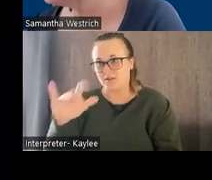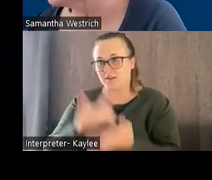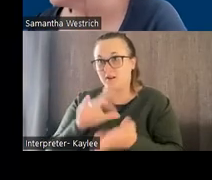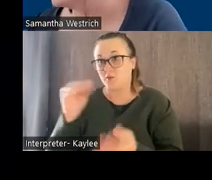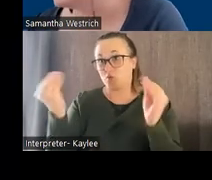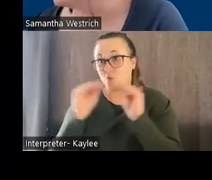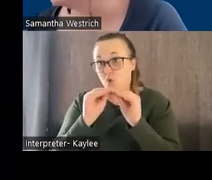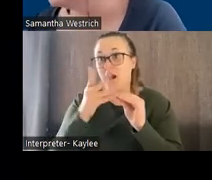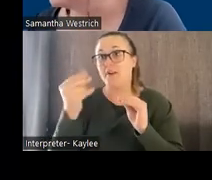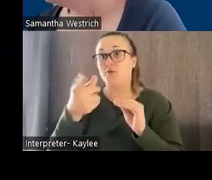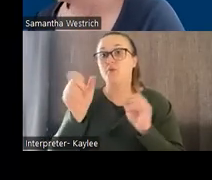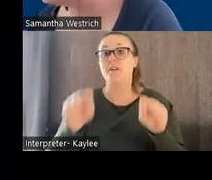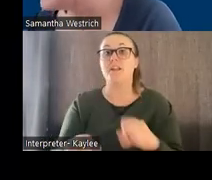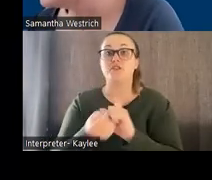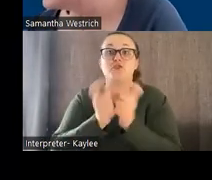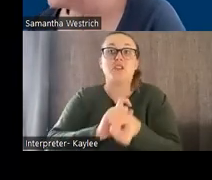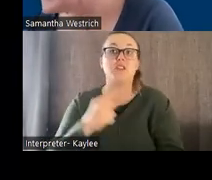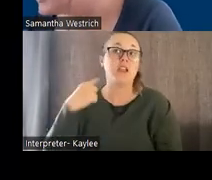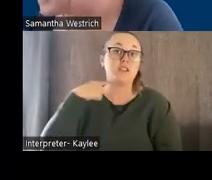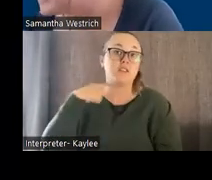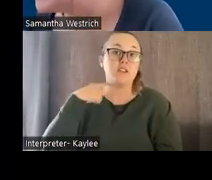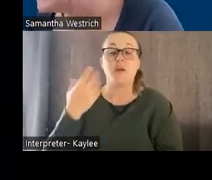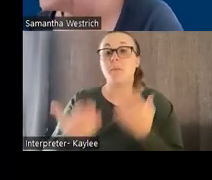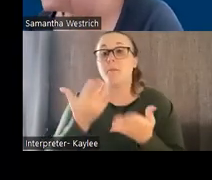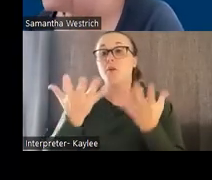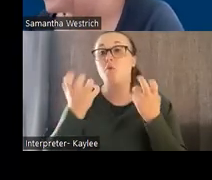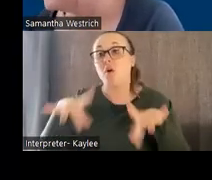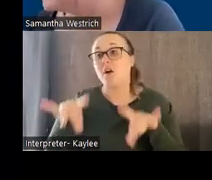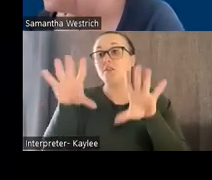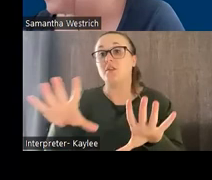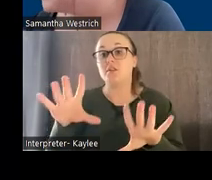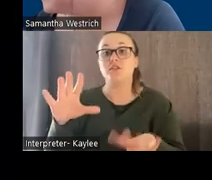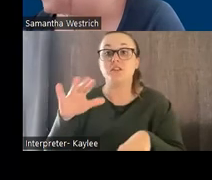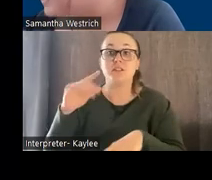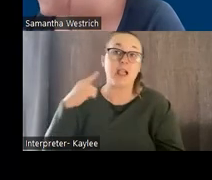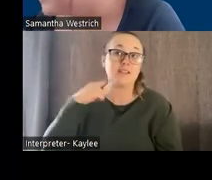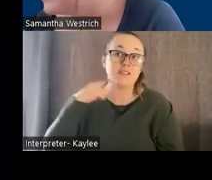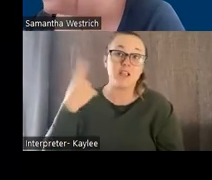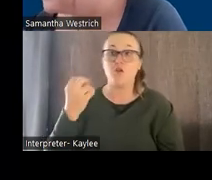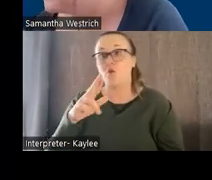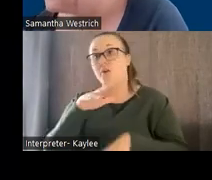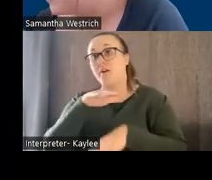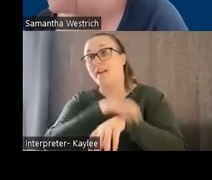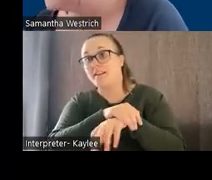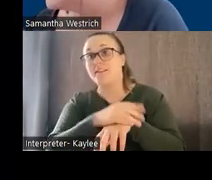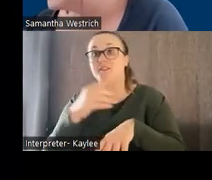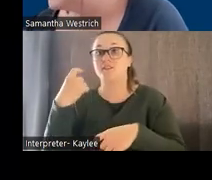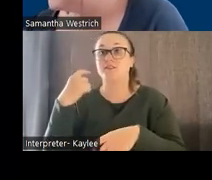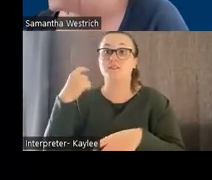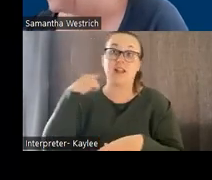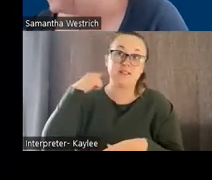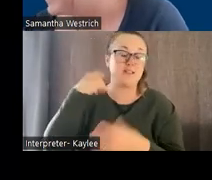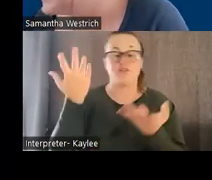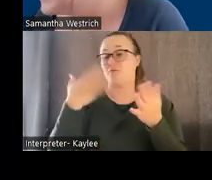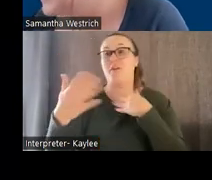accent. So maybe they want an Australian accent or an English accent and you are able to do that. So a lot of good options to